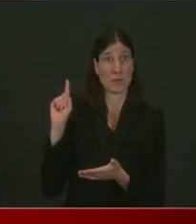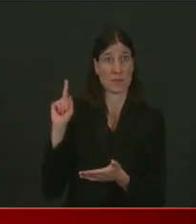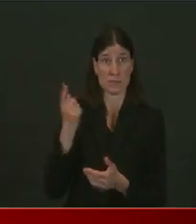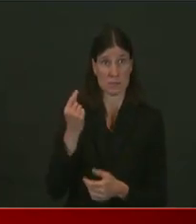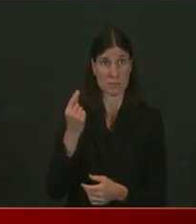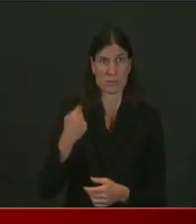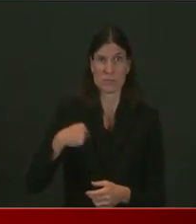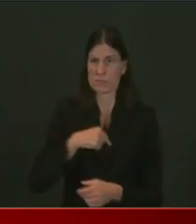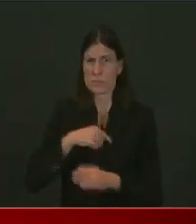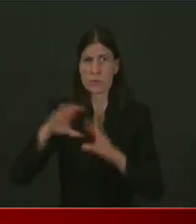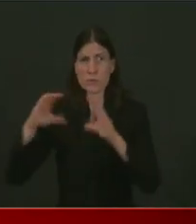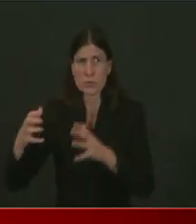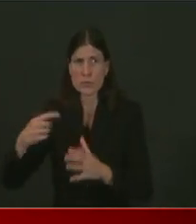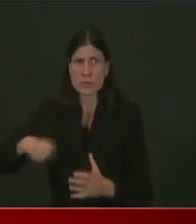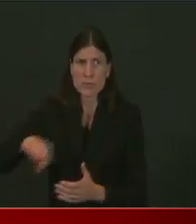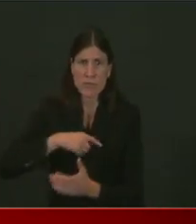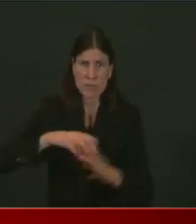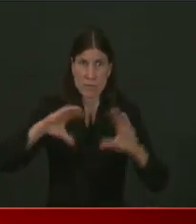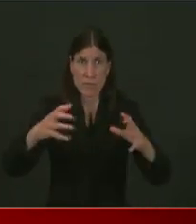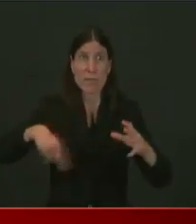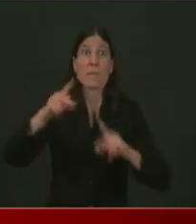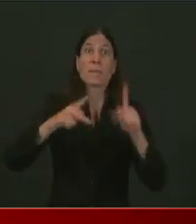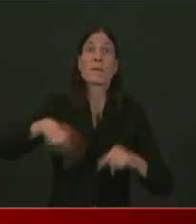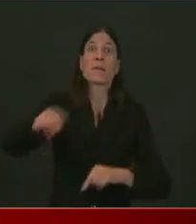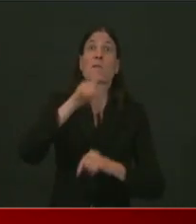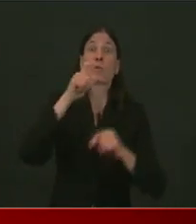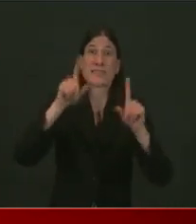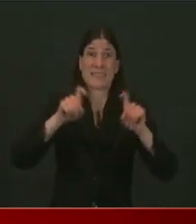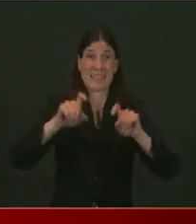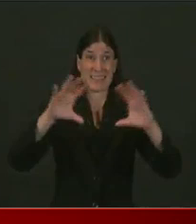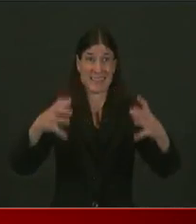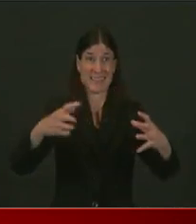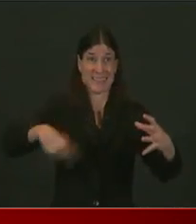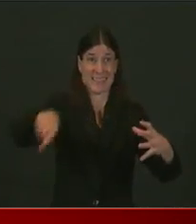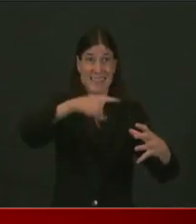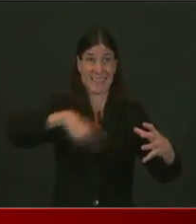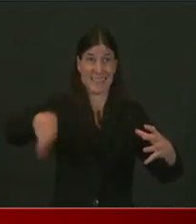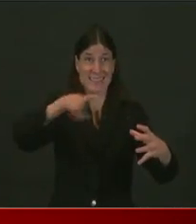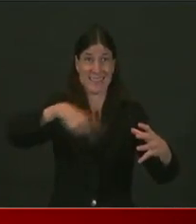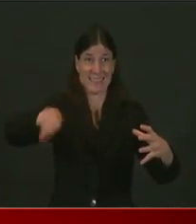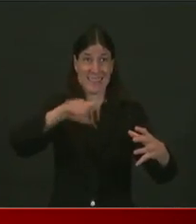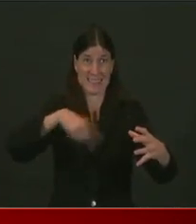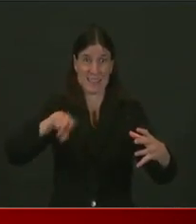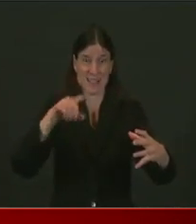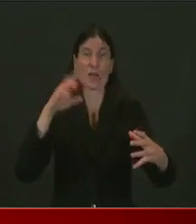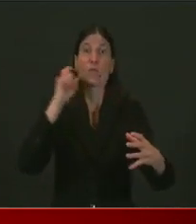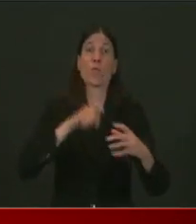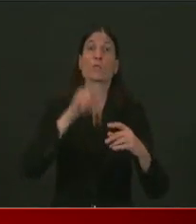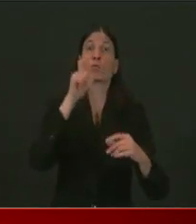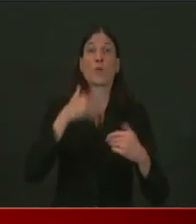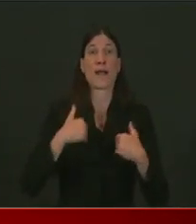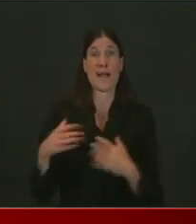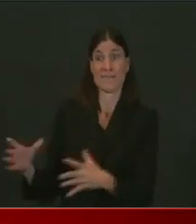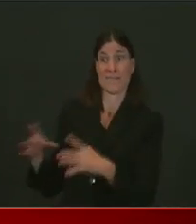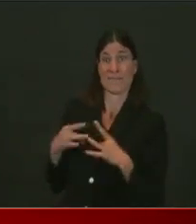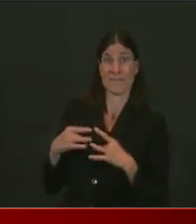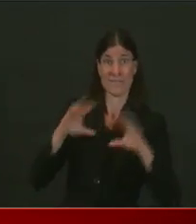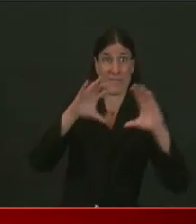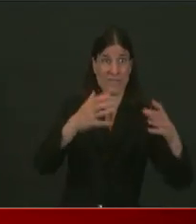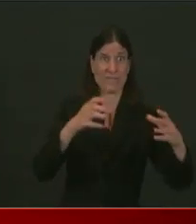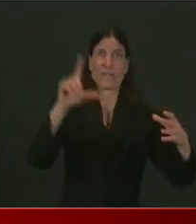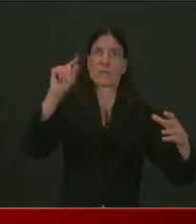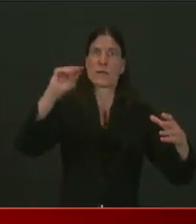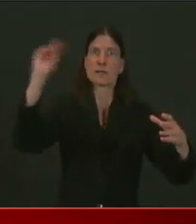20%. Now it is below 20% every place. In fact, in certain places, I think in Pawtucket, it's, it's even at